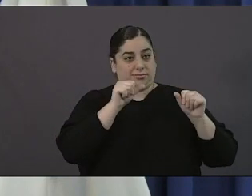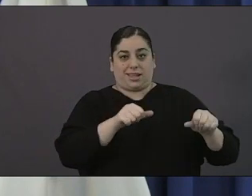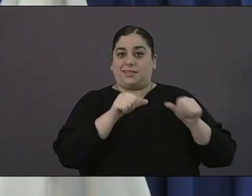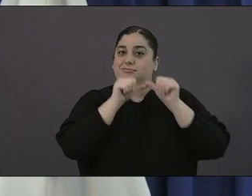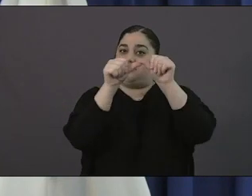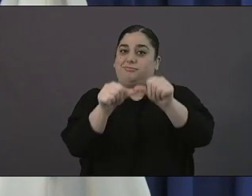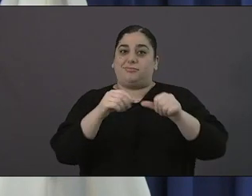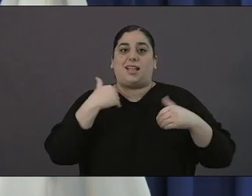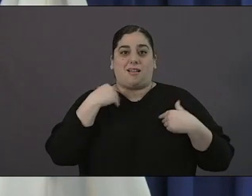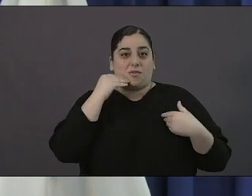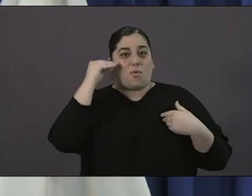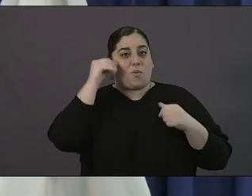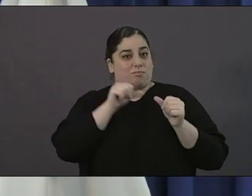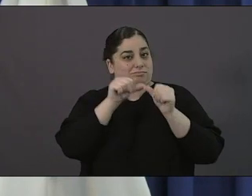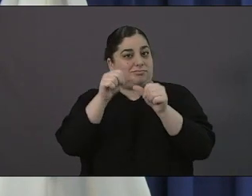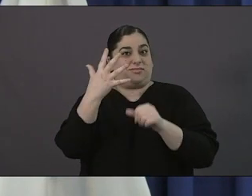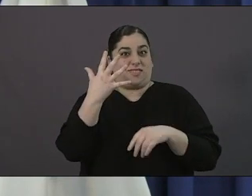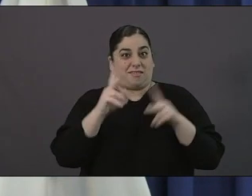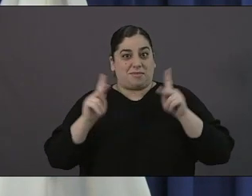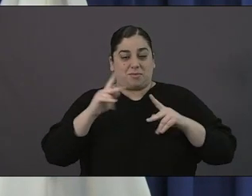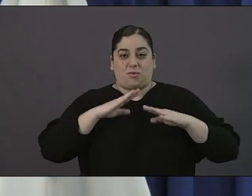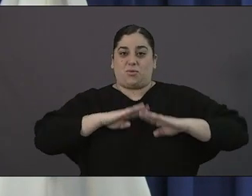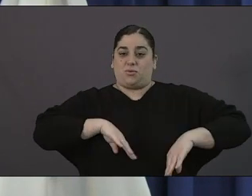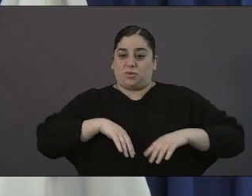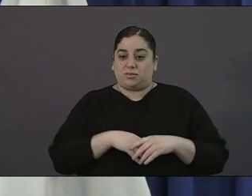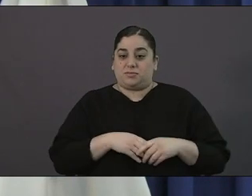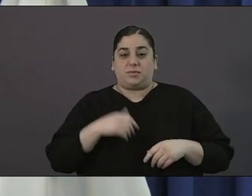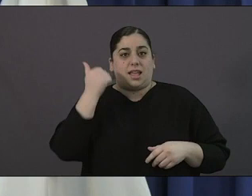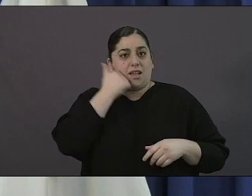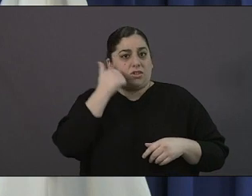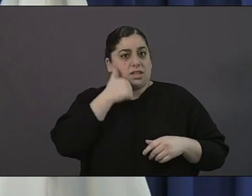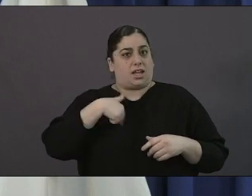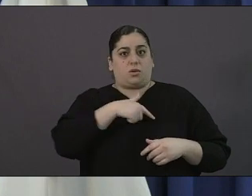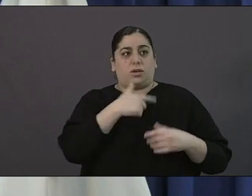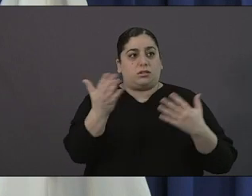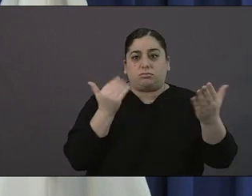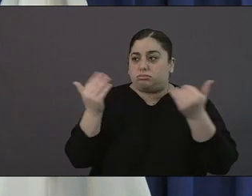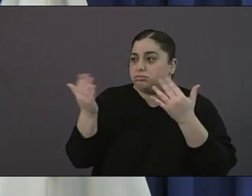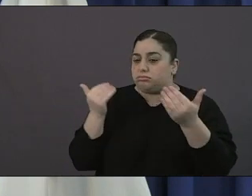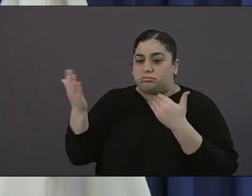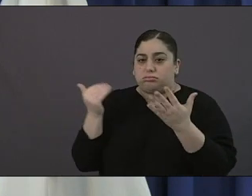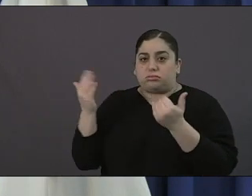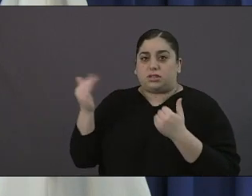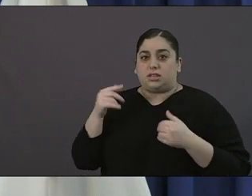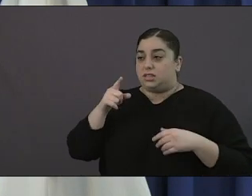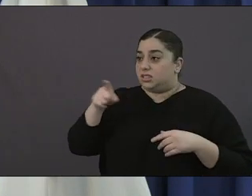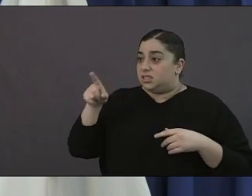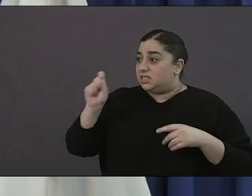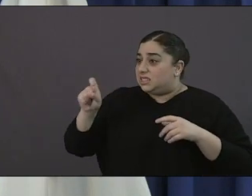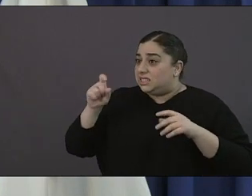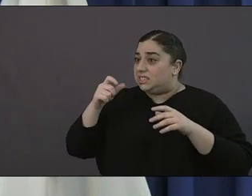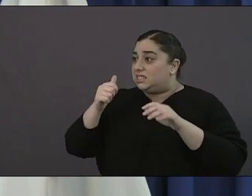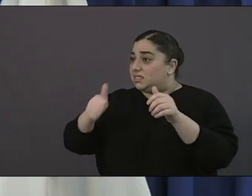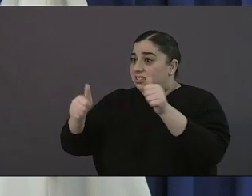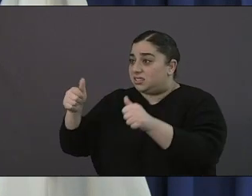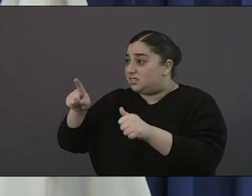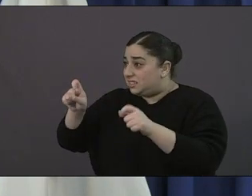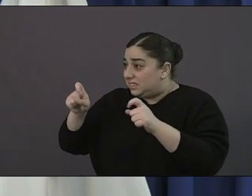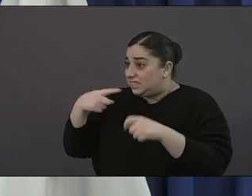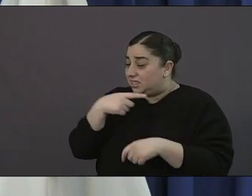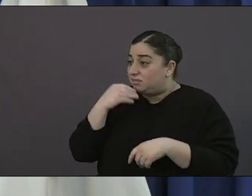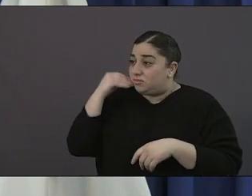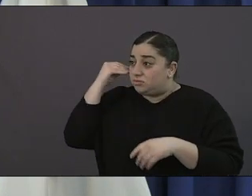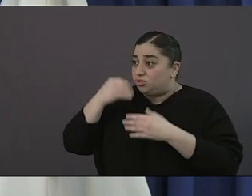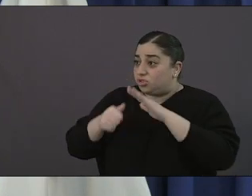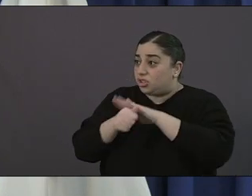kevin said we've are bringing people in on a daily basis now we're going out to where they are uh folks that we've known for a long long time we've kind of kept